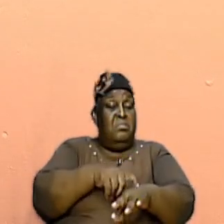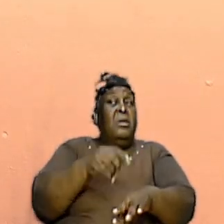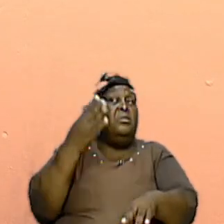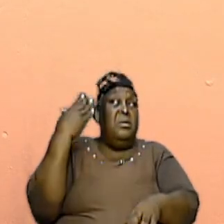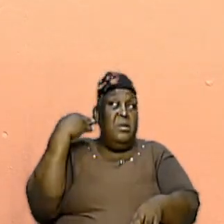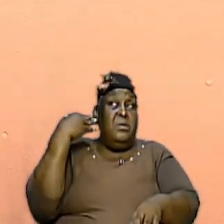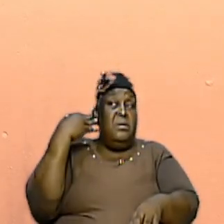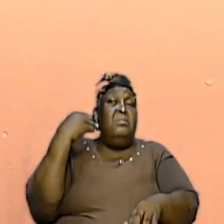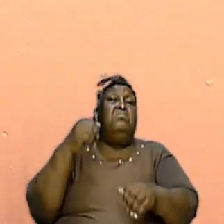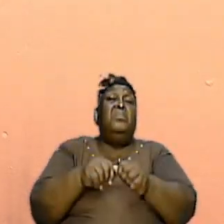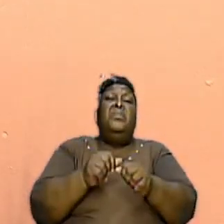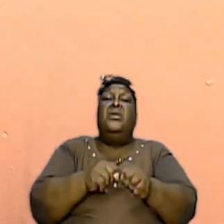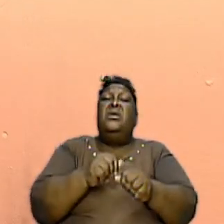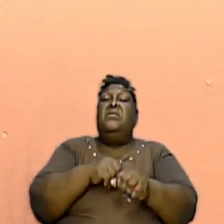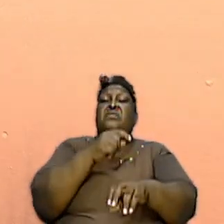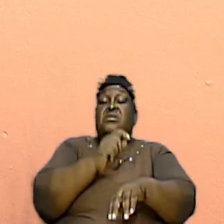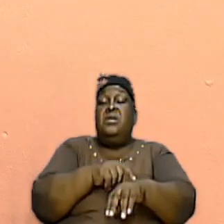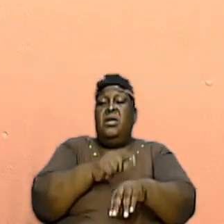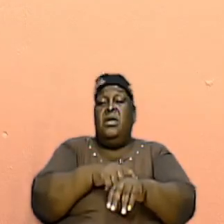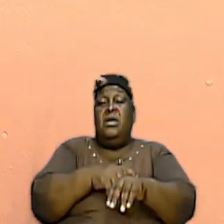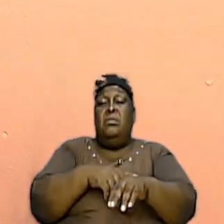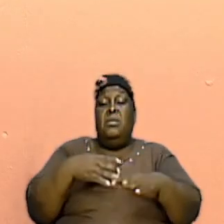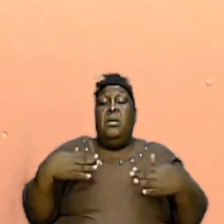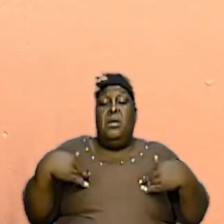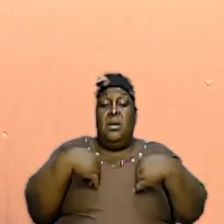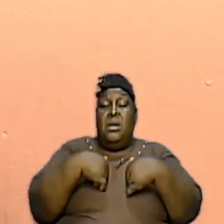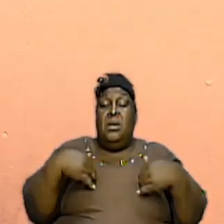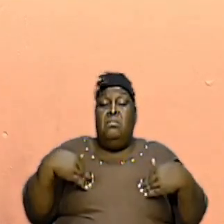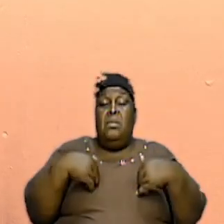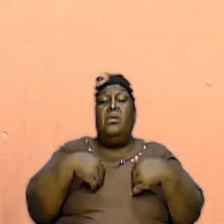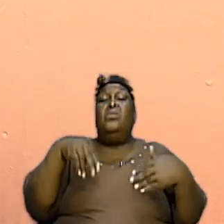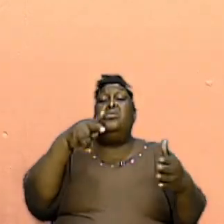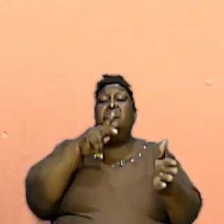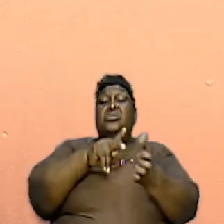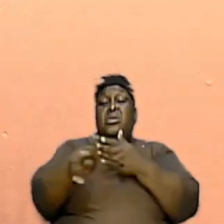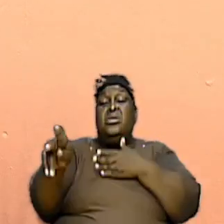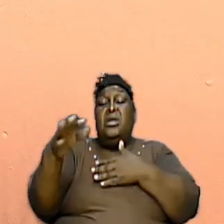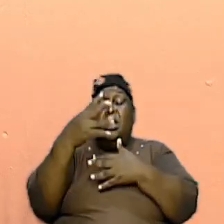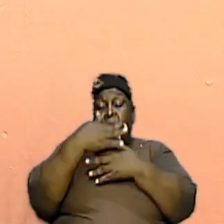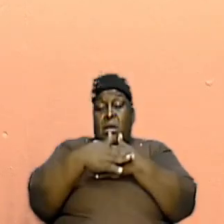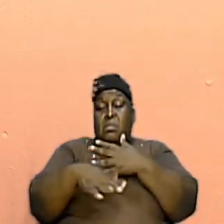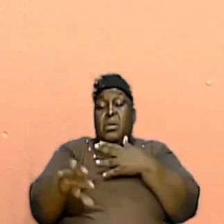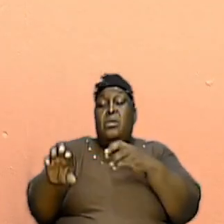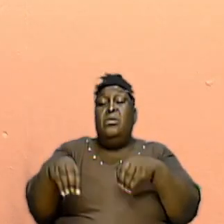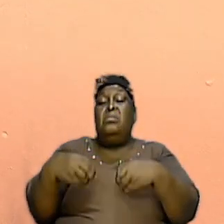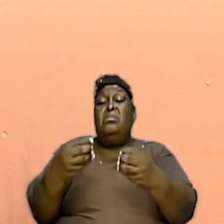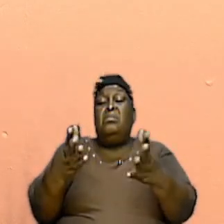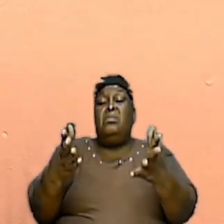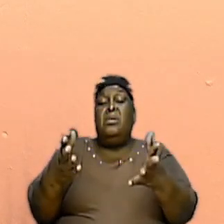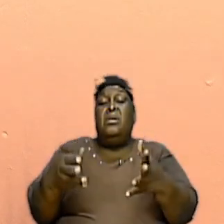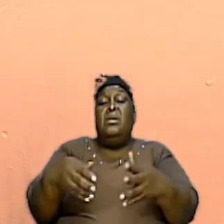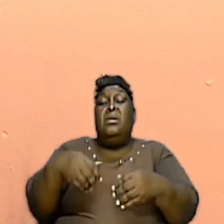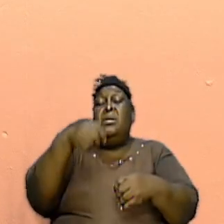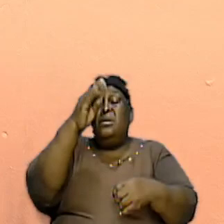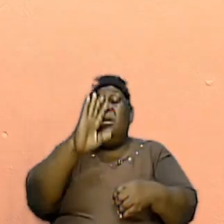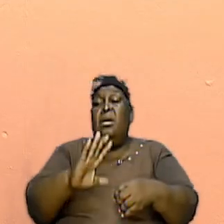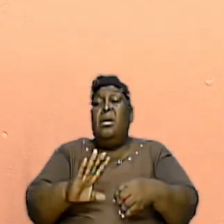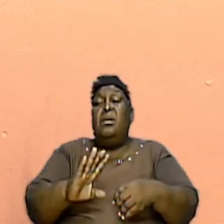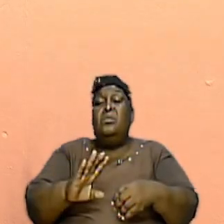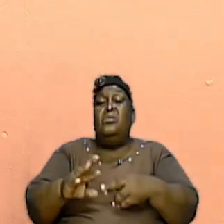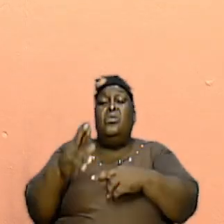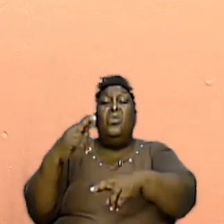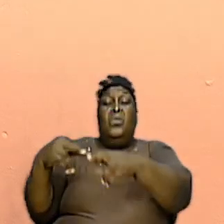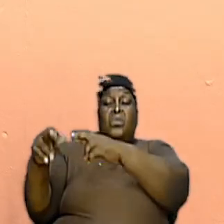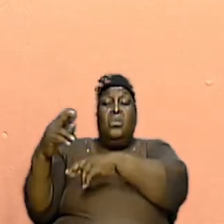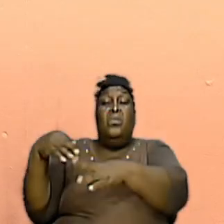Every time that that animal was offered up and that blood was shed, God would roll back the sins of the